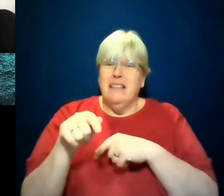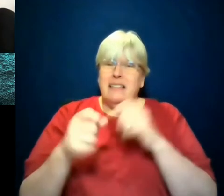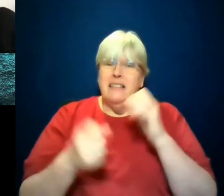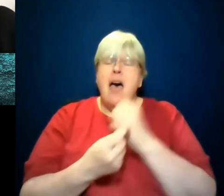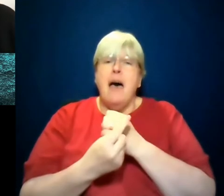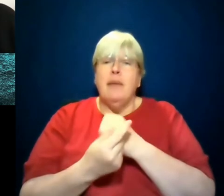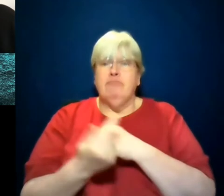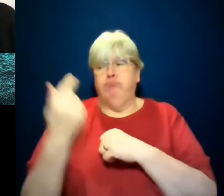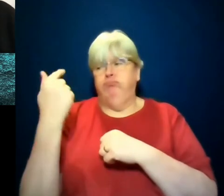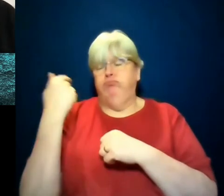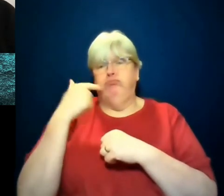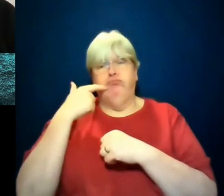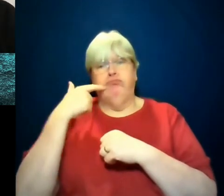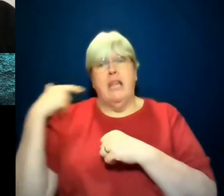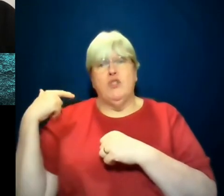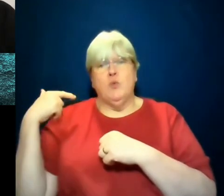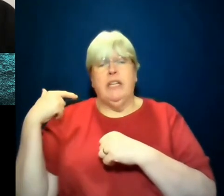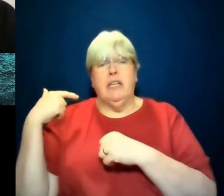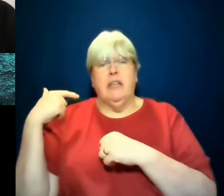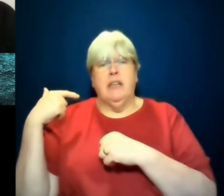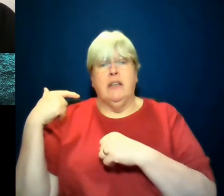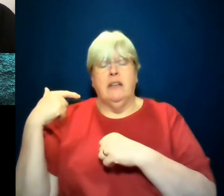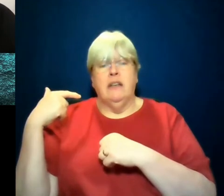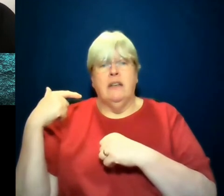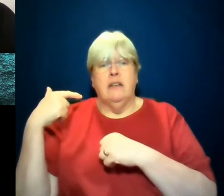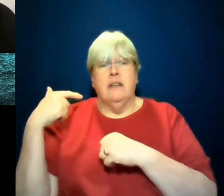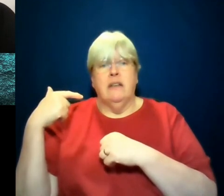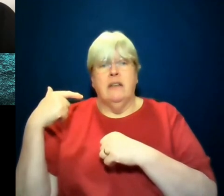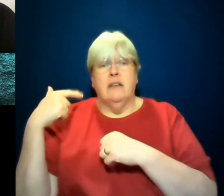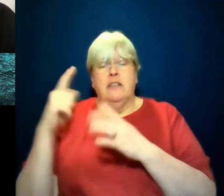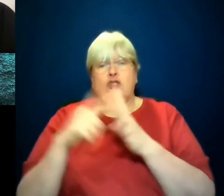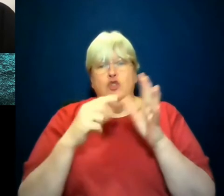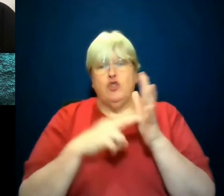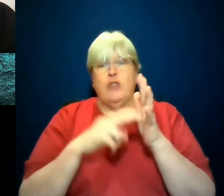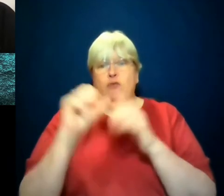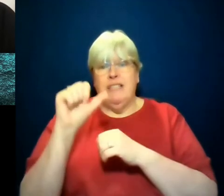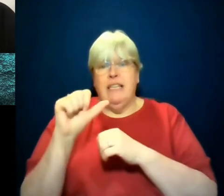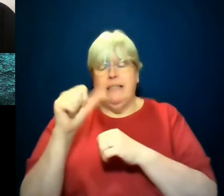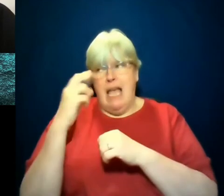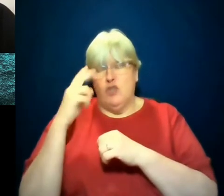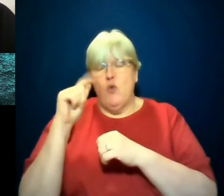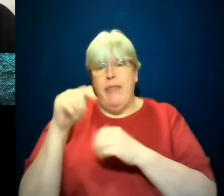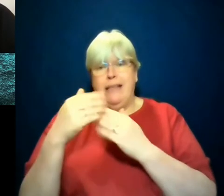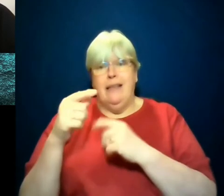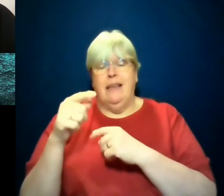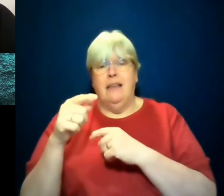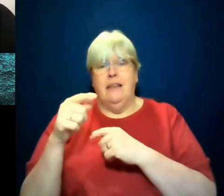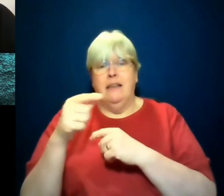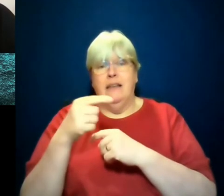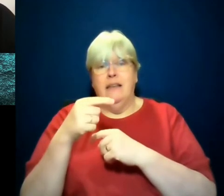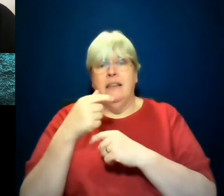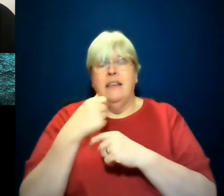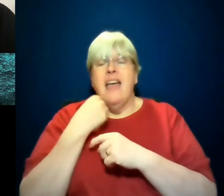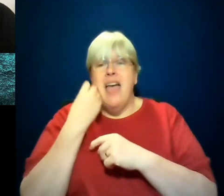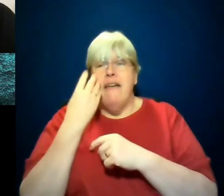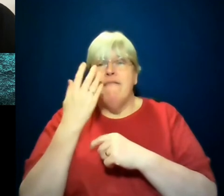Jesus Christ. I can't even keep time anymore. January 6th. What happened, what I saw that day is that every piece of American life and